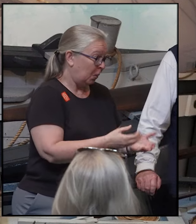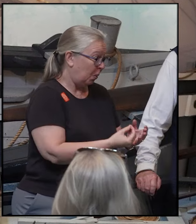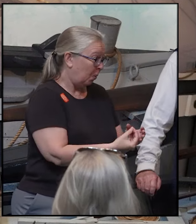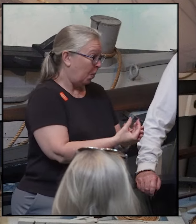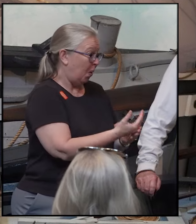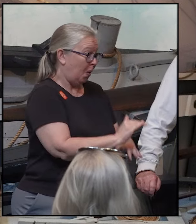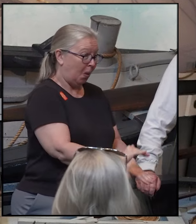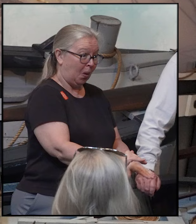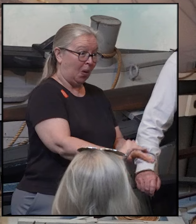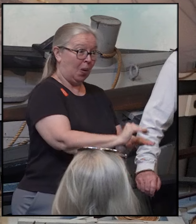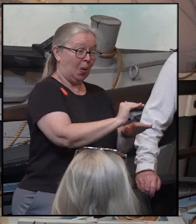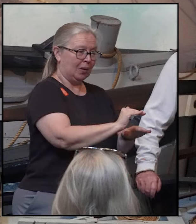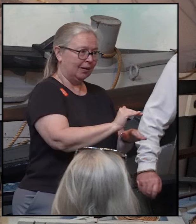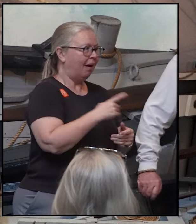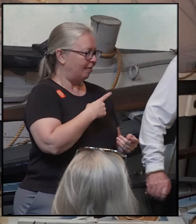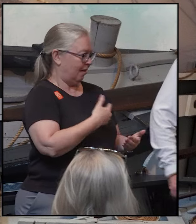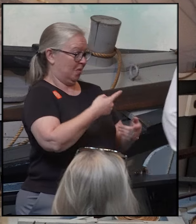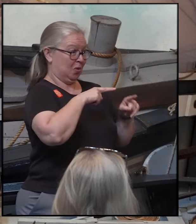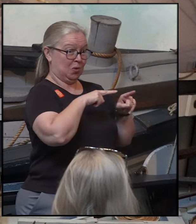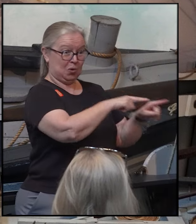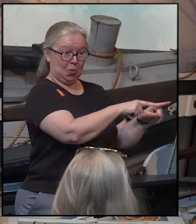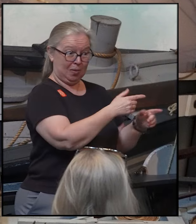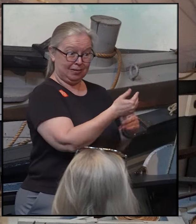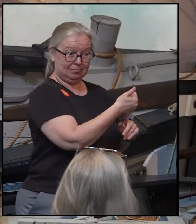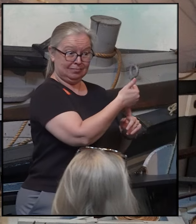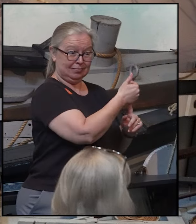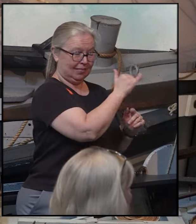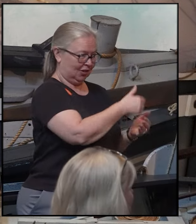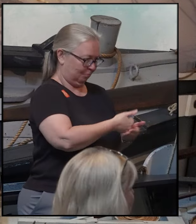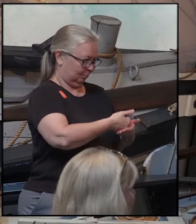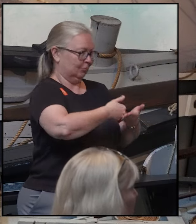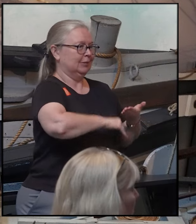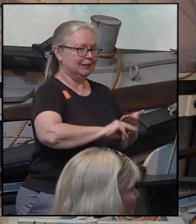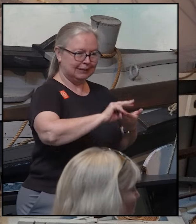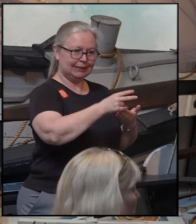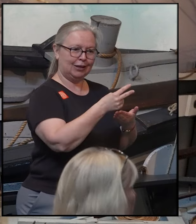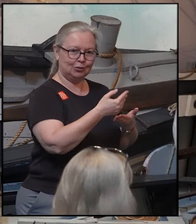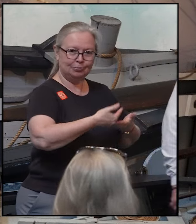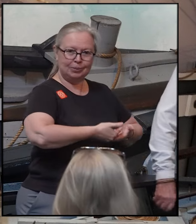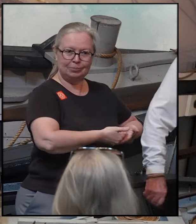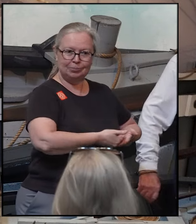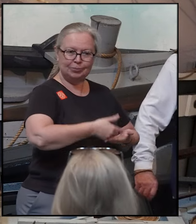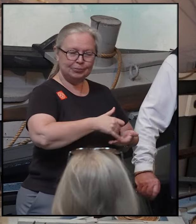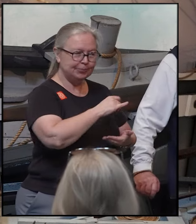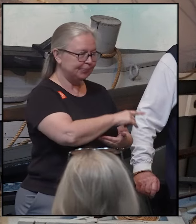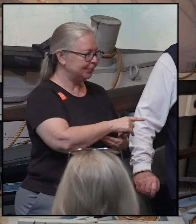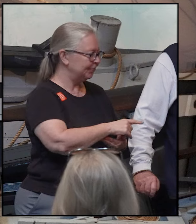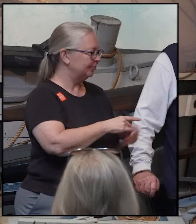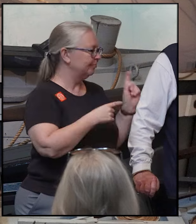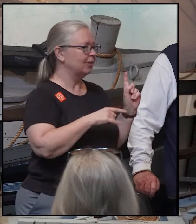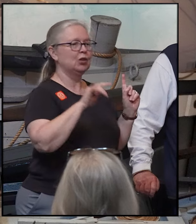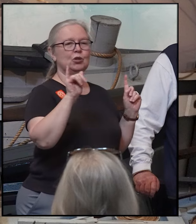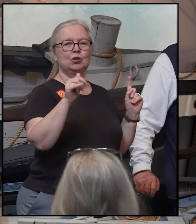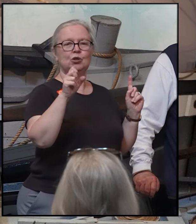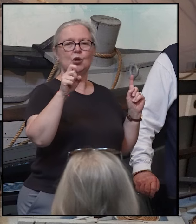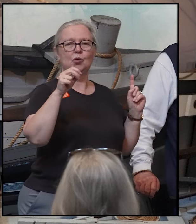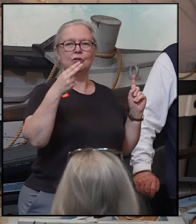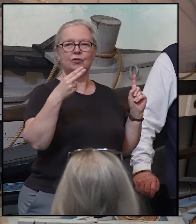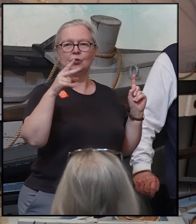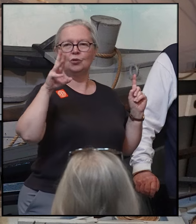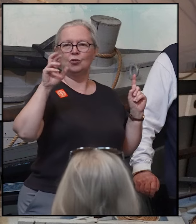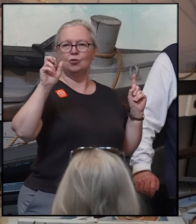Mrs. Winslow had a second child. Also aboard our ship is a young whaler by the name of Joseph Ray.